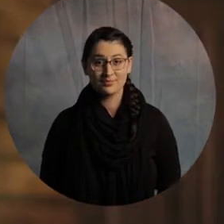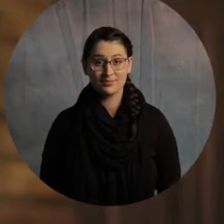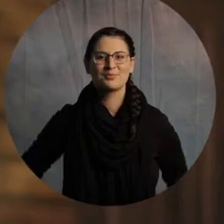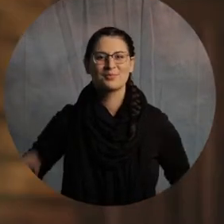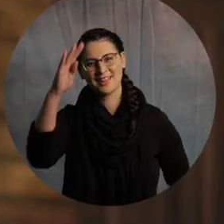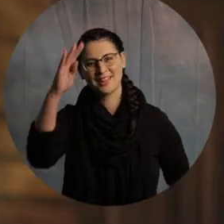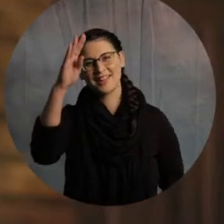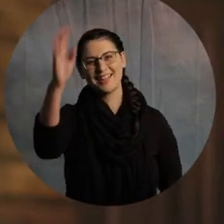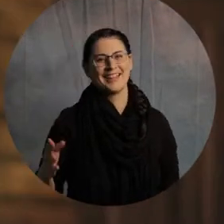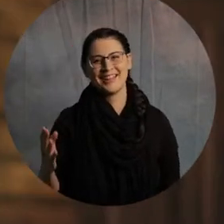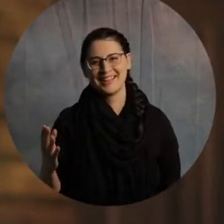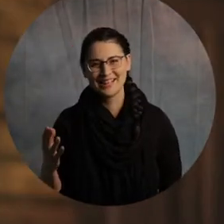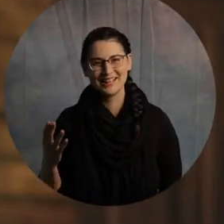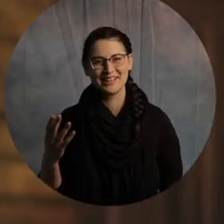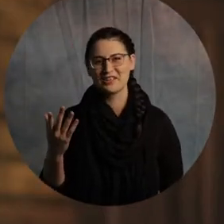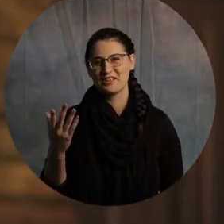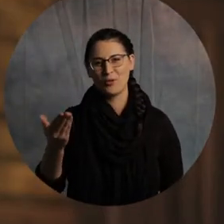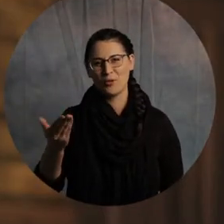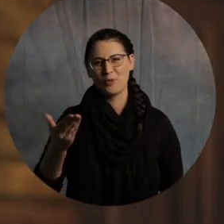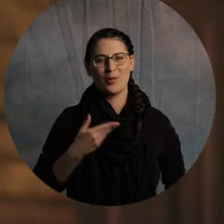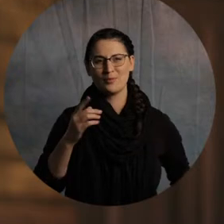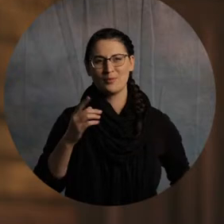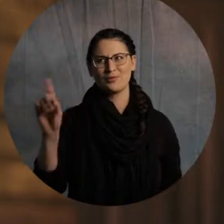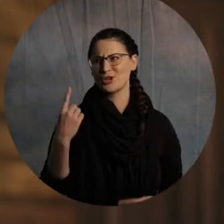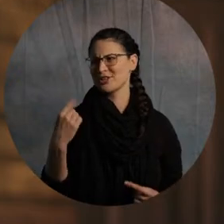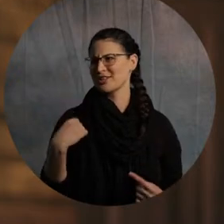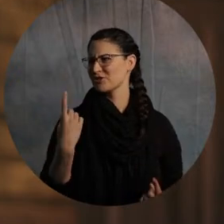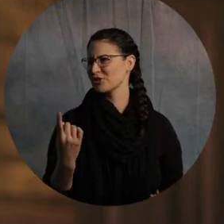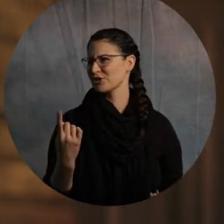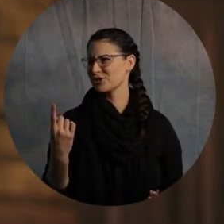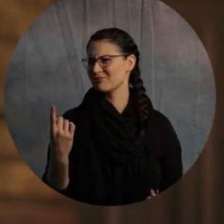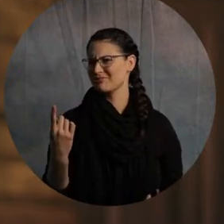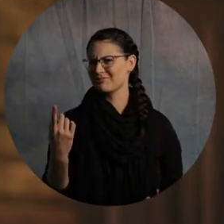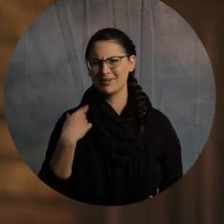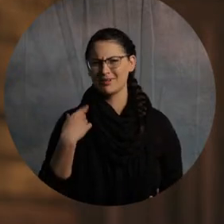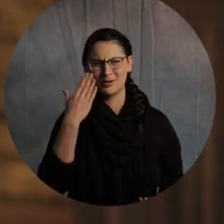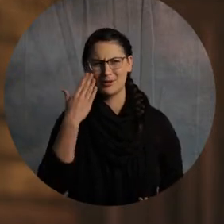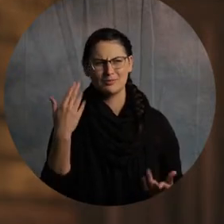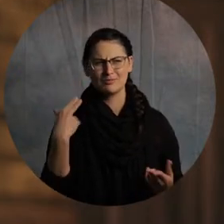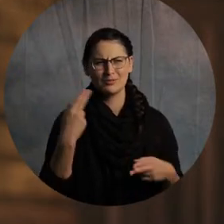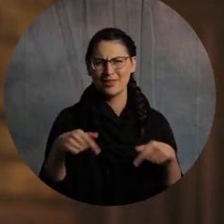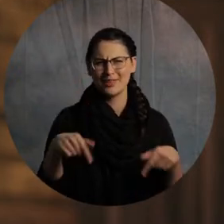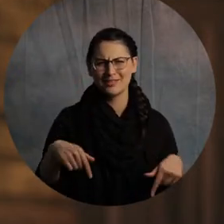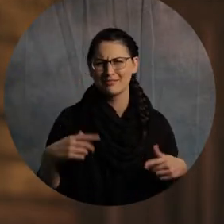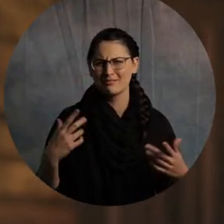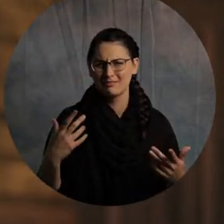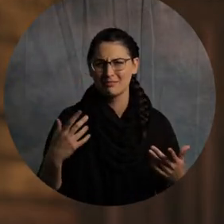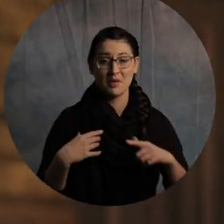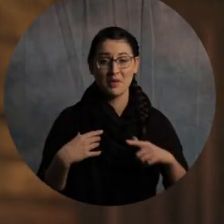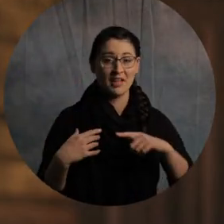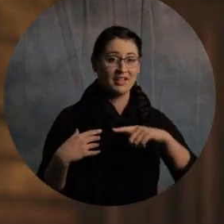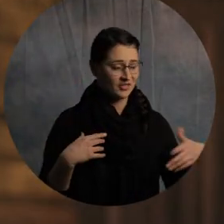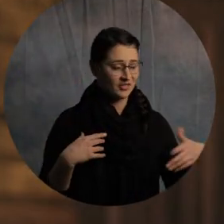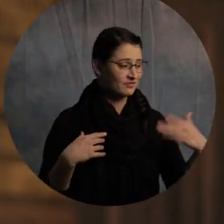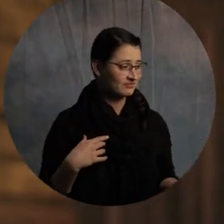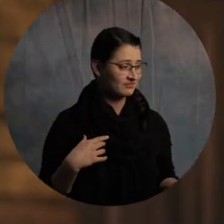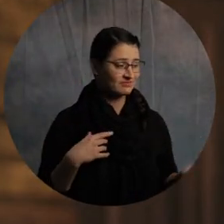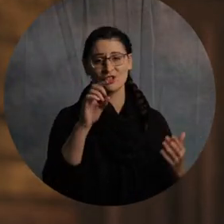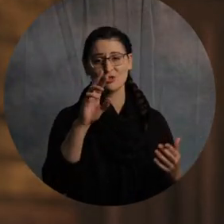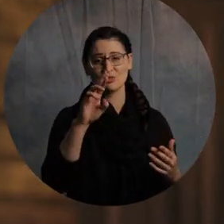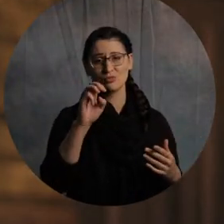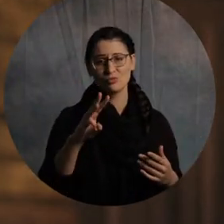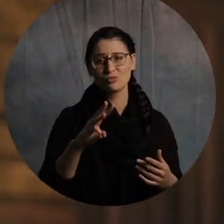Hey, welcome to the first ever, what are we calling this? I don't even know what calling this thing. To my left over here is Drew Horine,